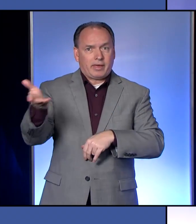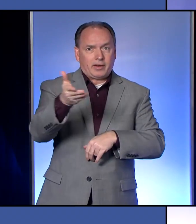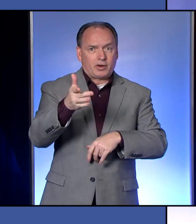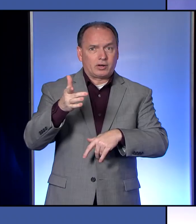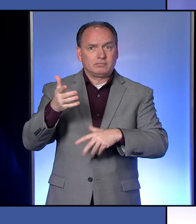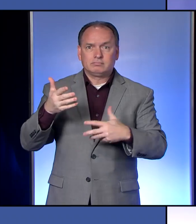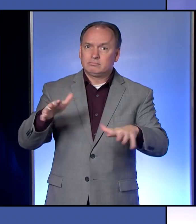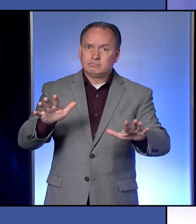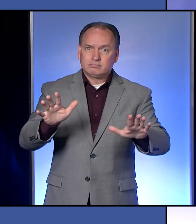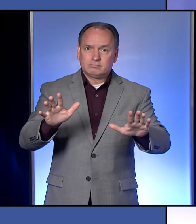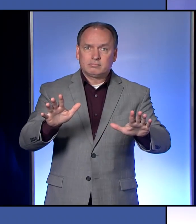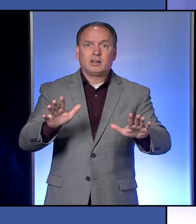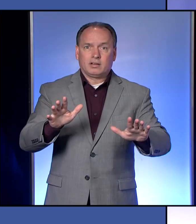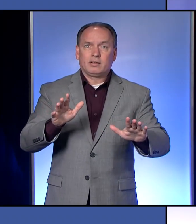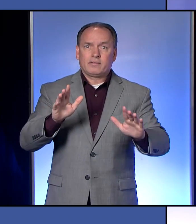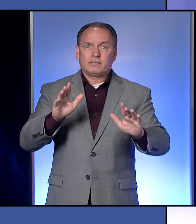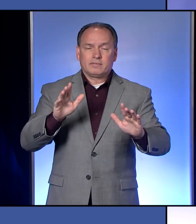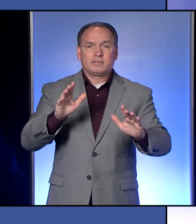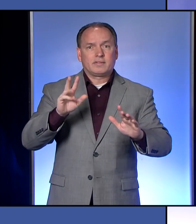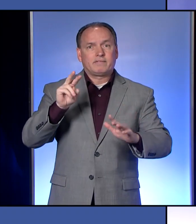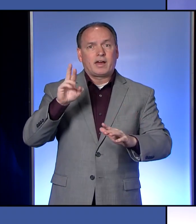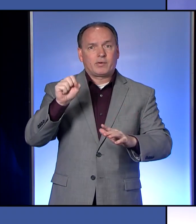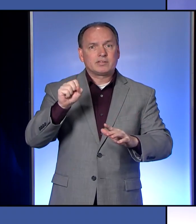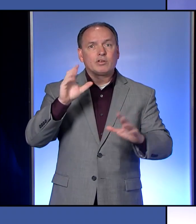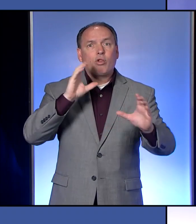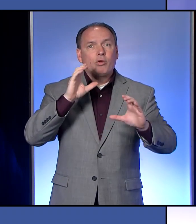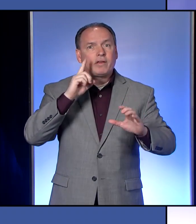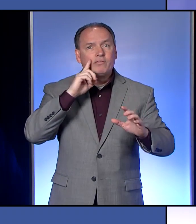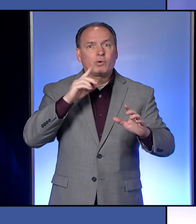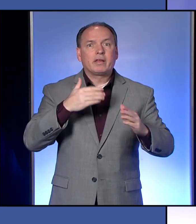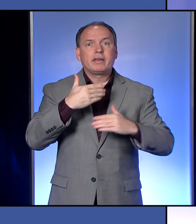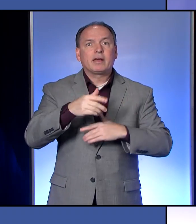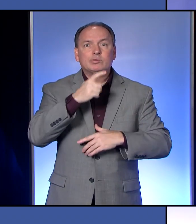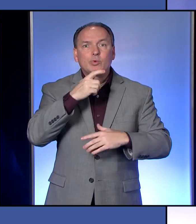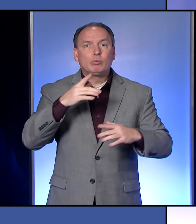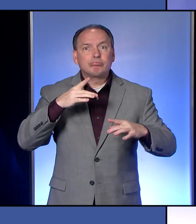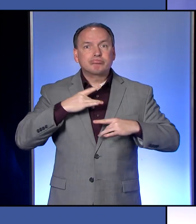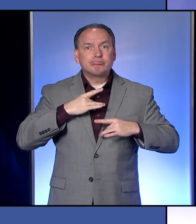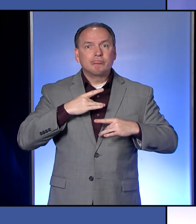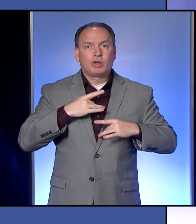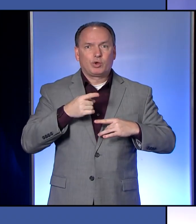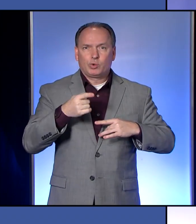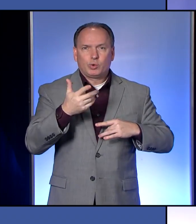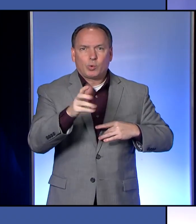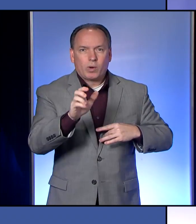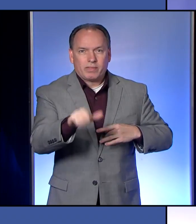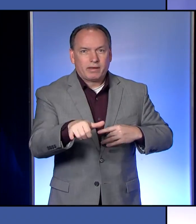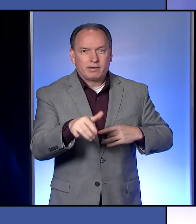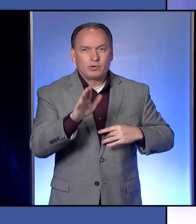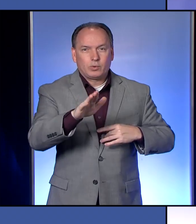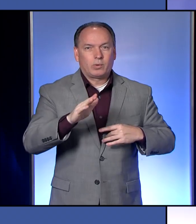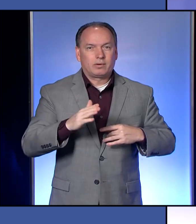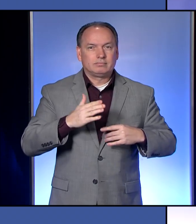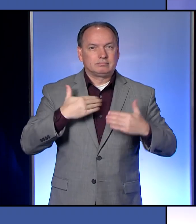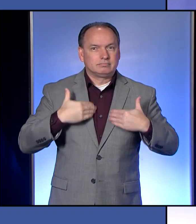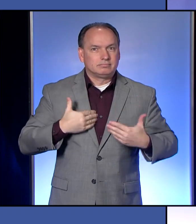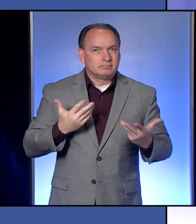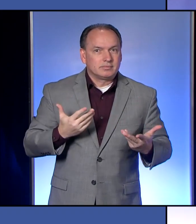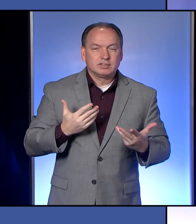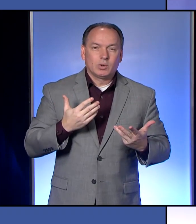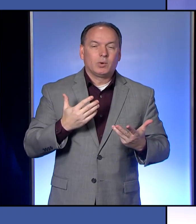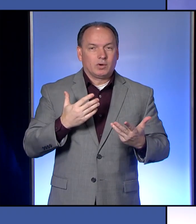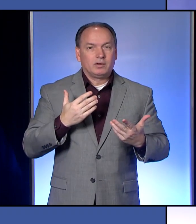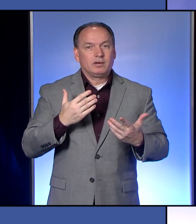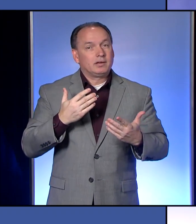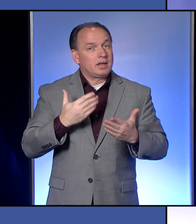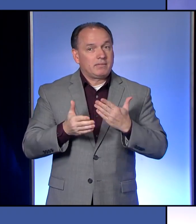mistake. And that virus is looking for its next host. And you don't want to be that person who's the next host for this virus. So even